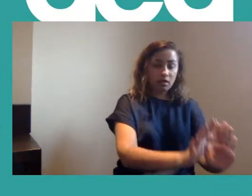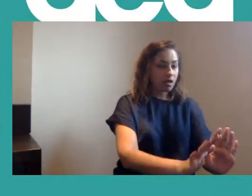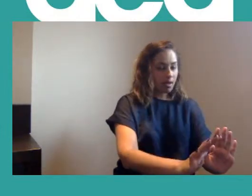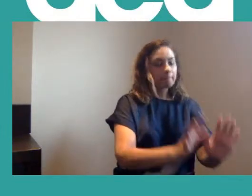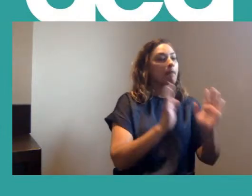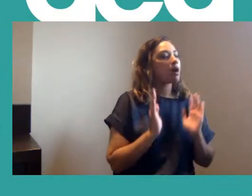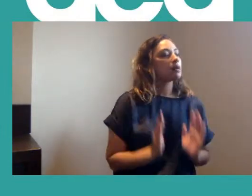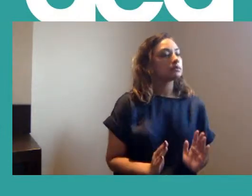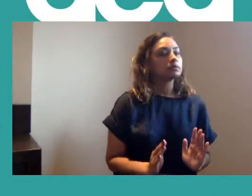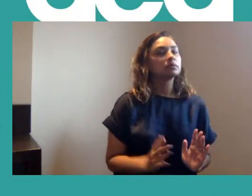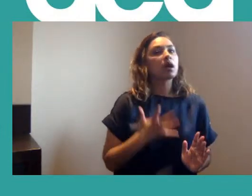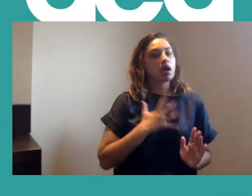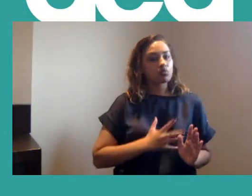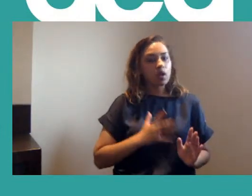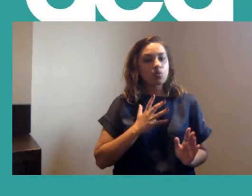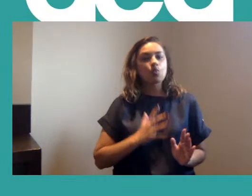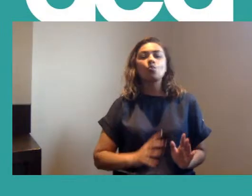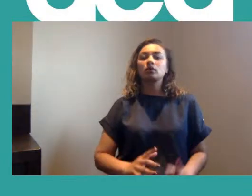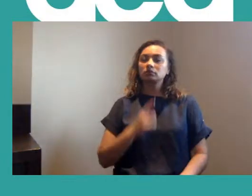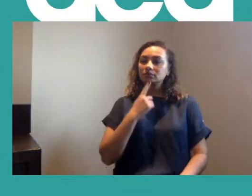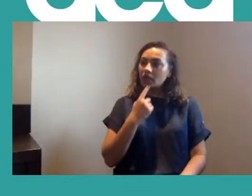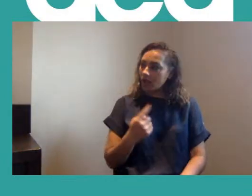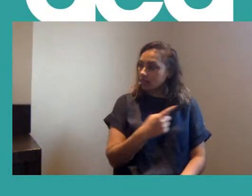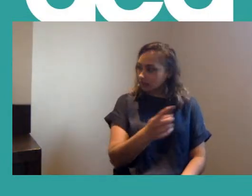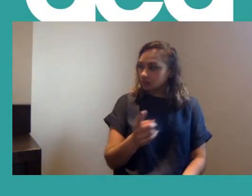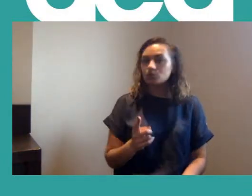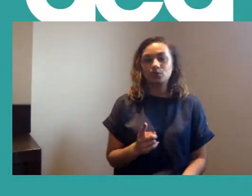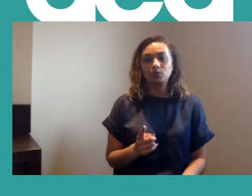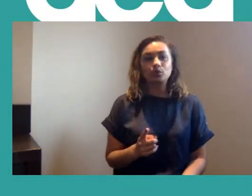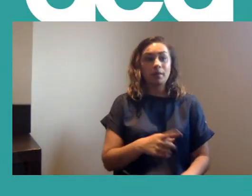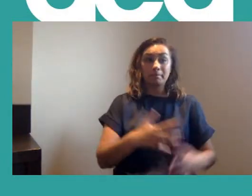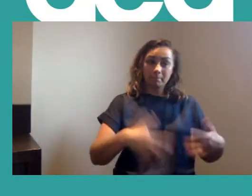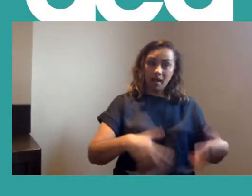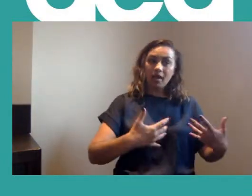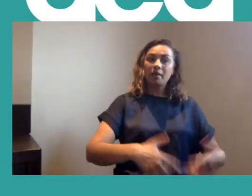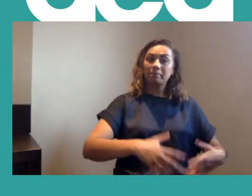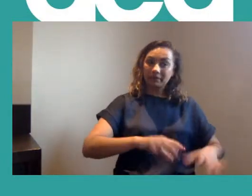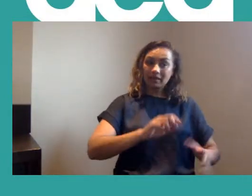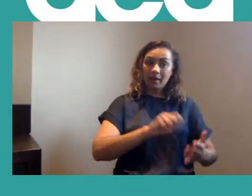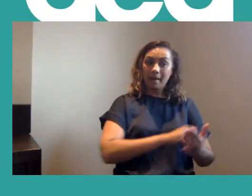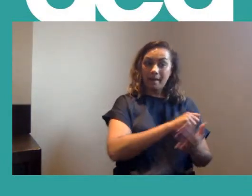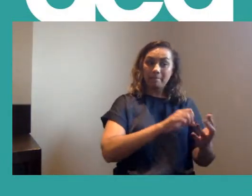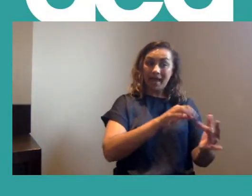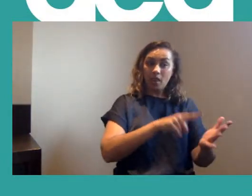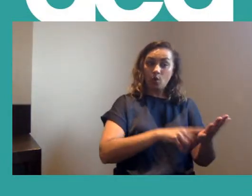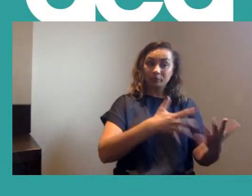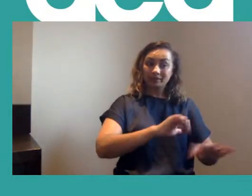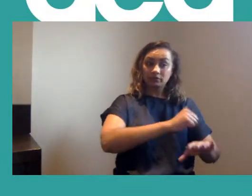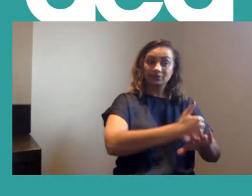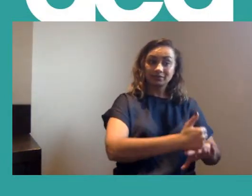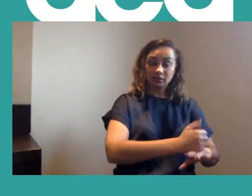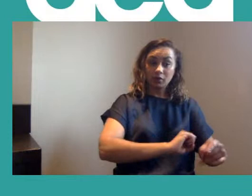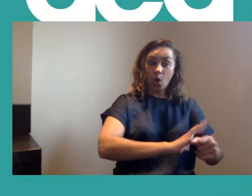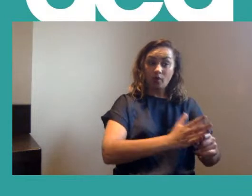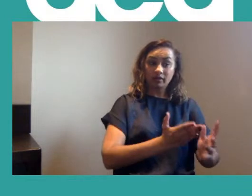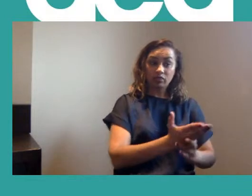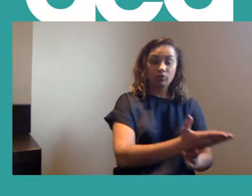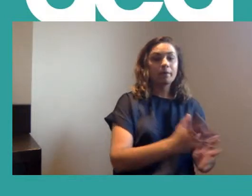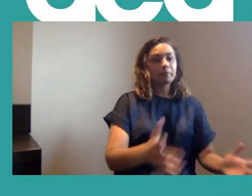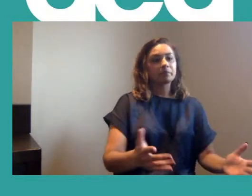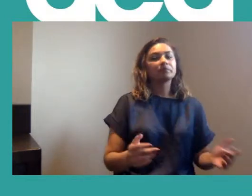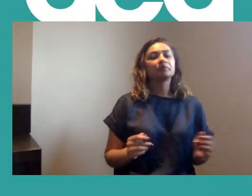But I just wanted to really flag that because obviously they did this amazing thing with their ballot. Before I hand back over to Nick,